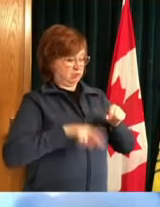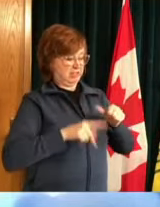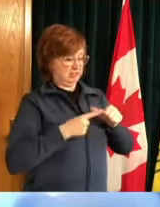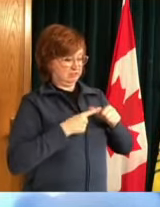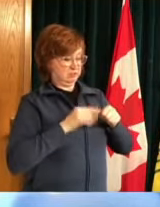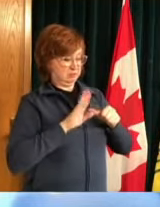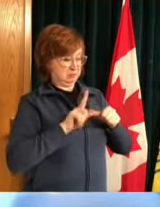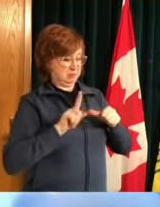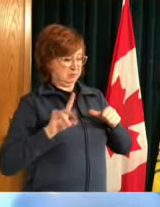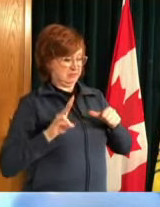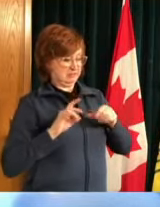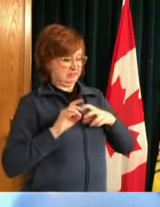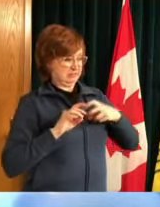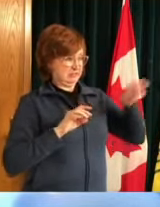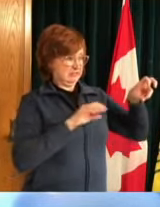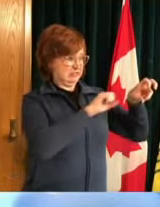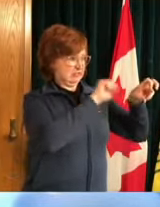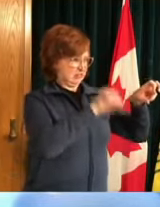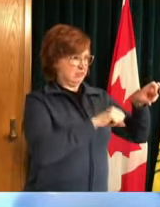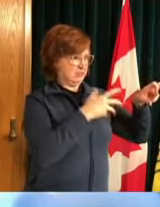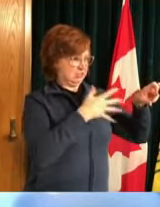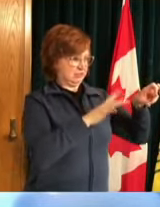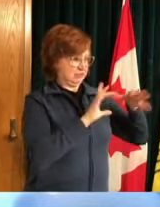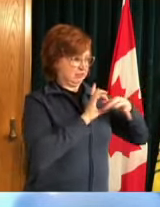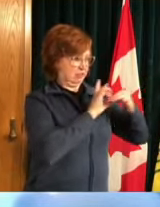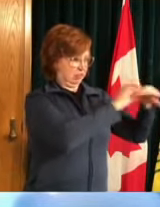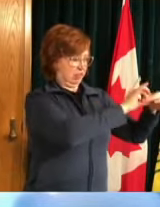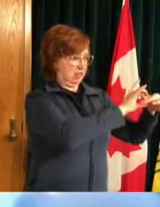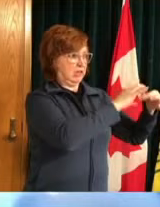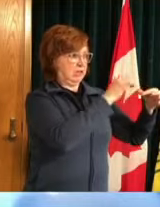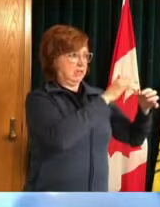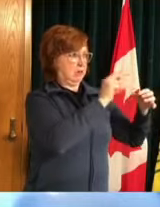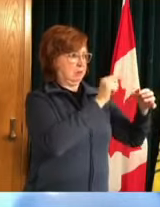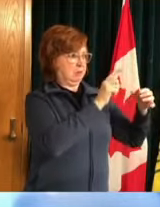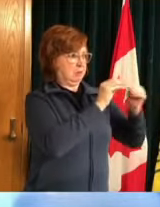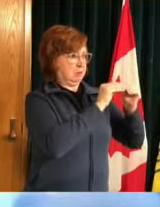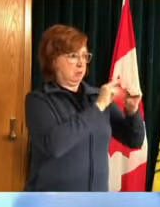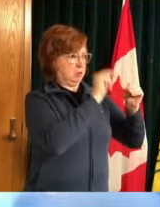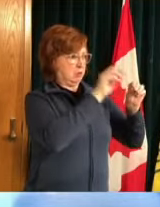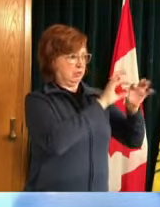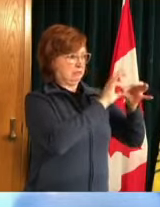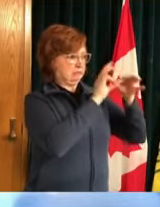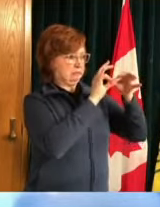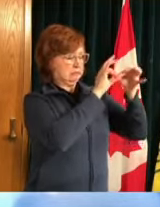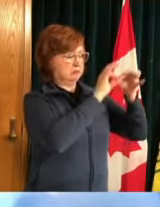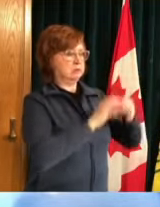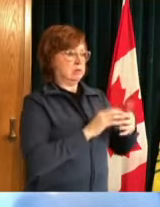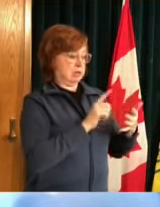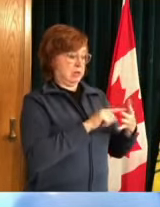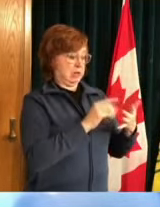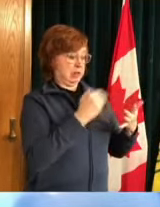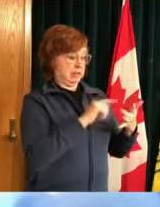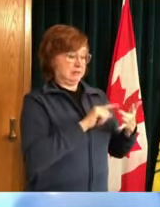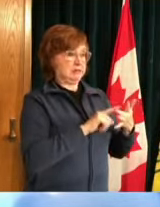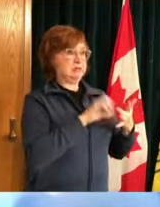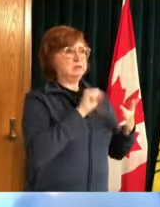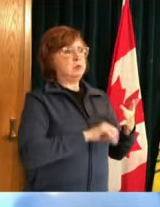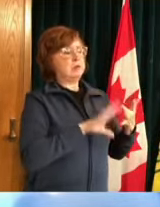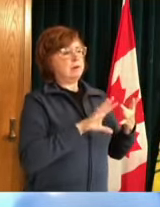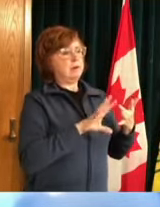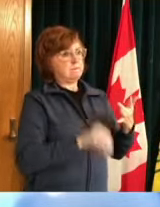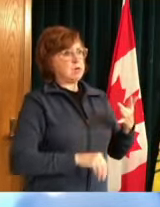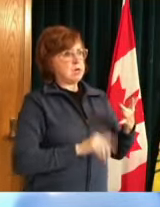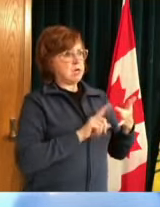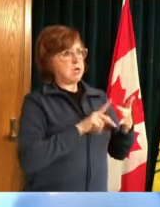southern saskatchewan um you know the south african range is well contained p1 this is the first time we've identified it and